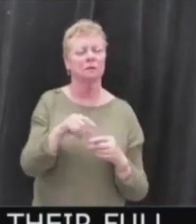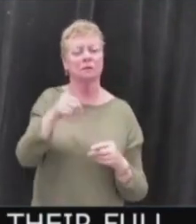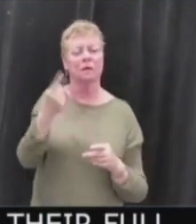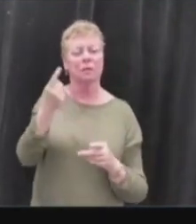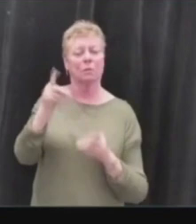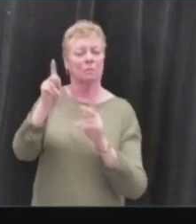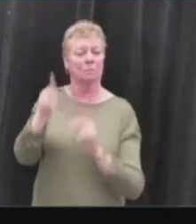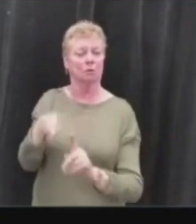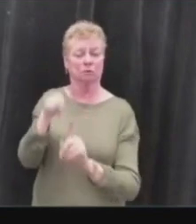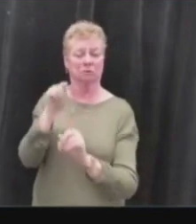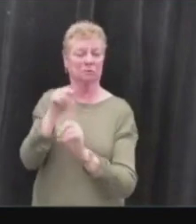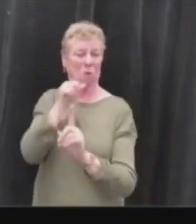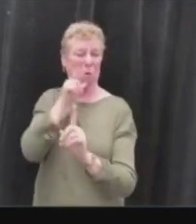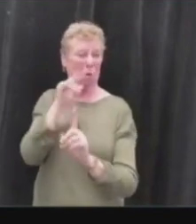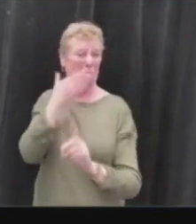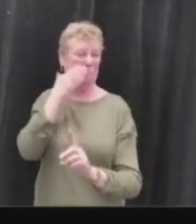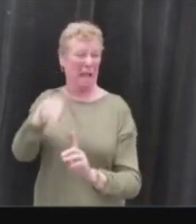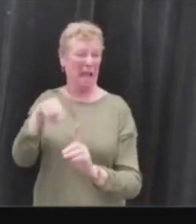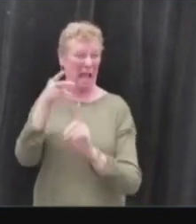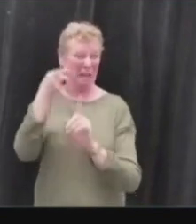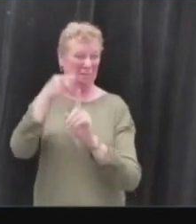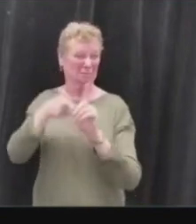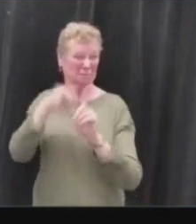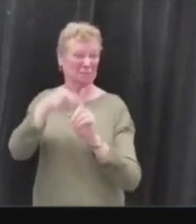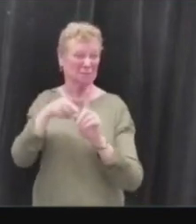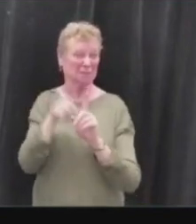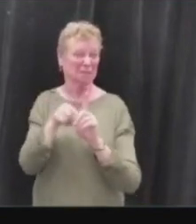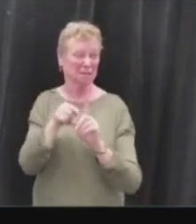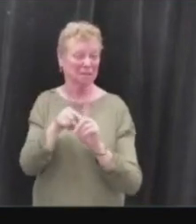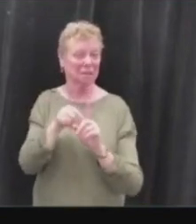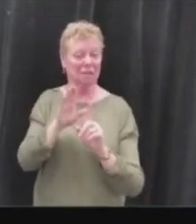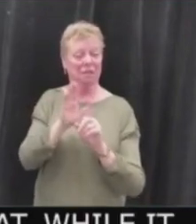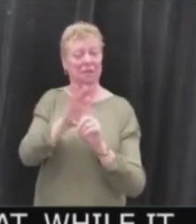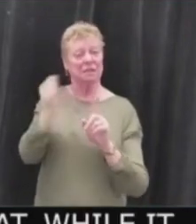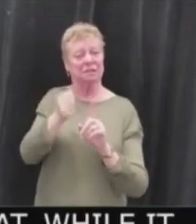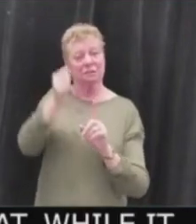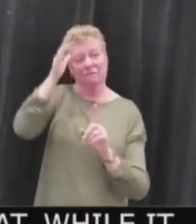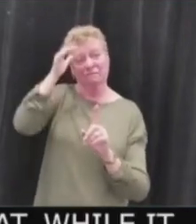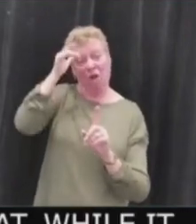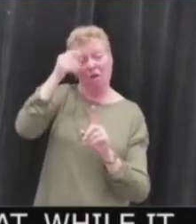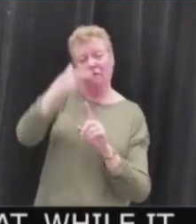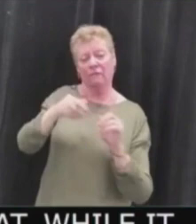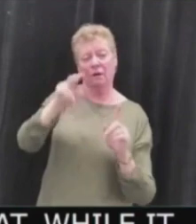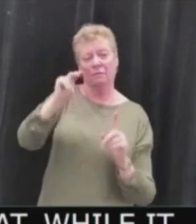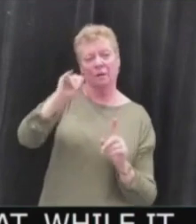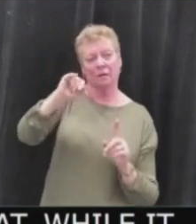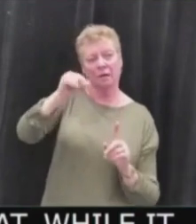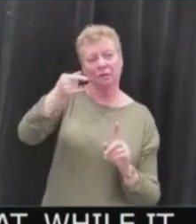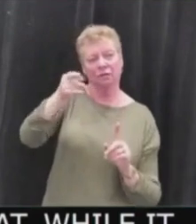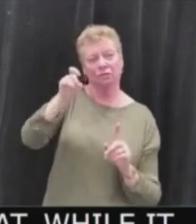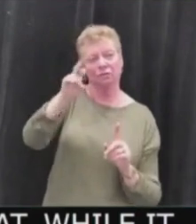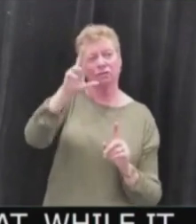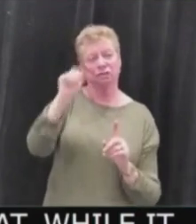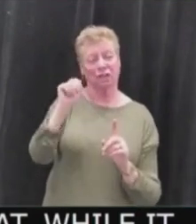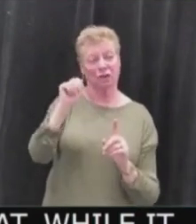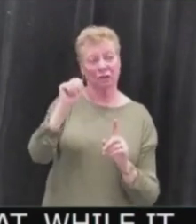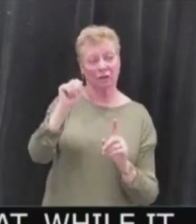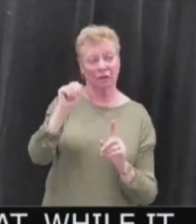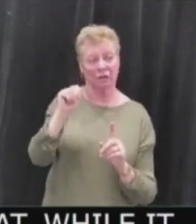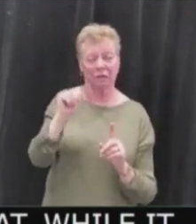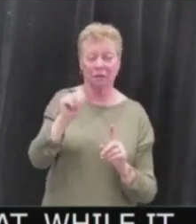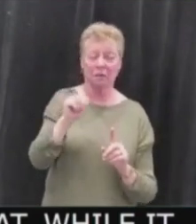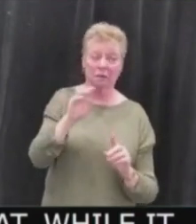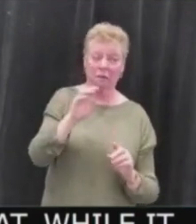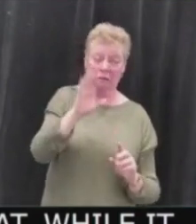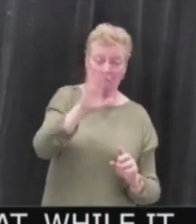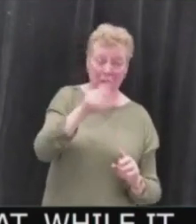perpetrator of that, well, it was understood that his father was an Algerian national who was a misogynist of the first order, which in no way excuses what he